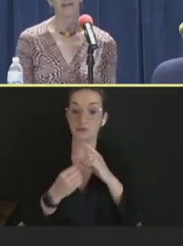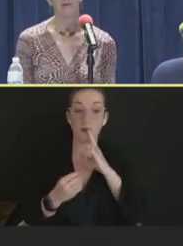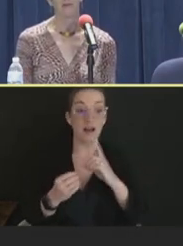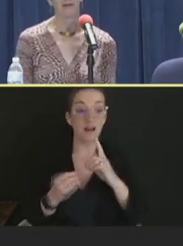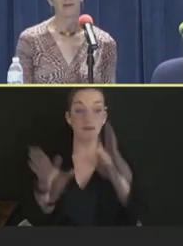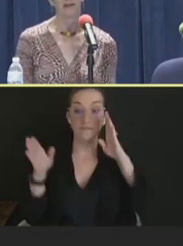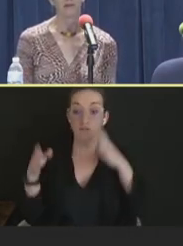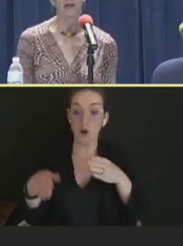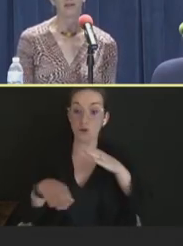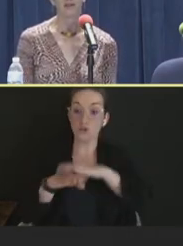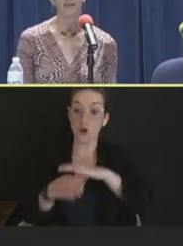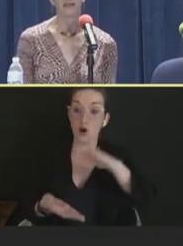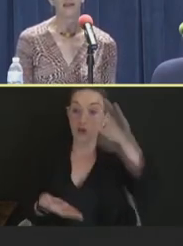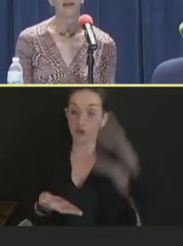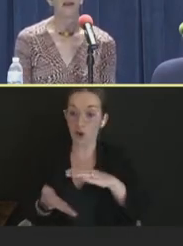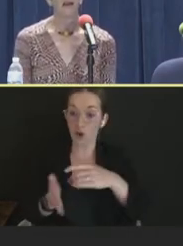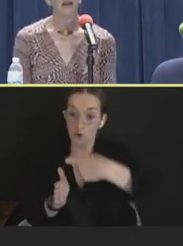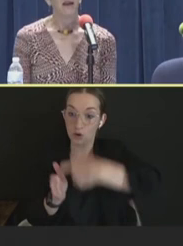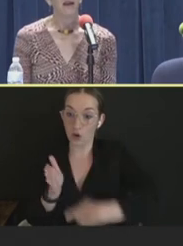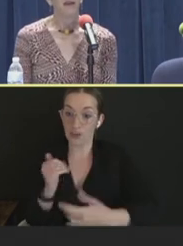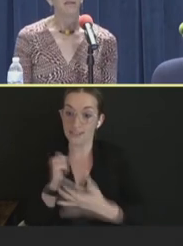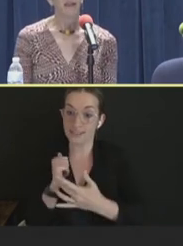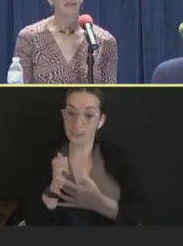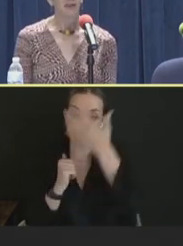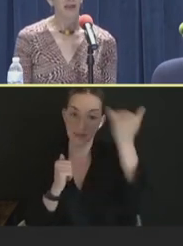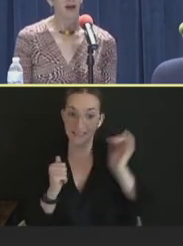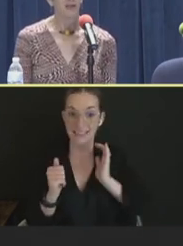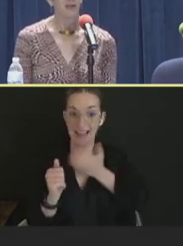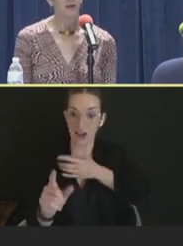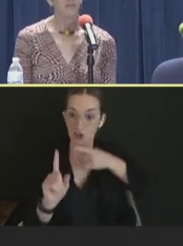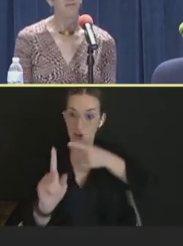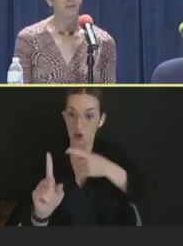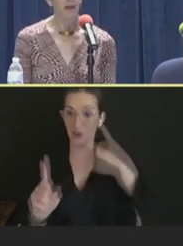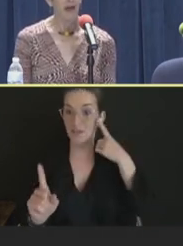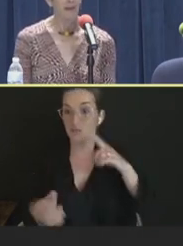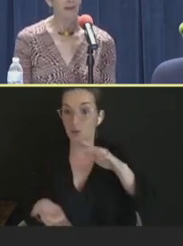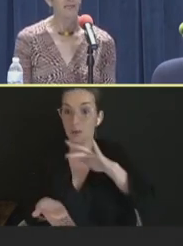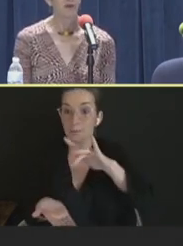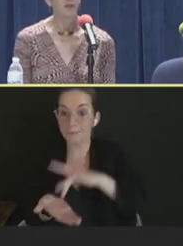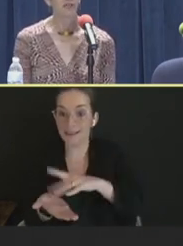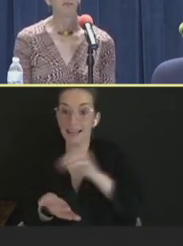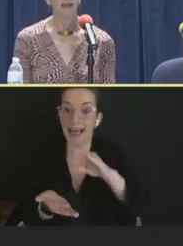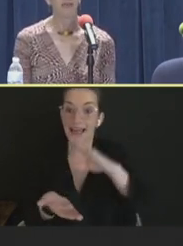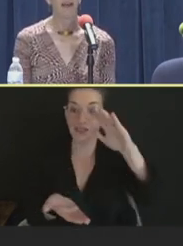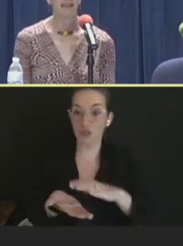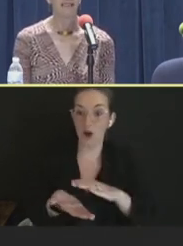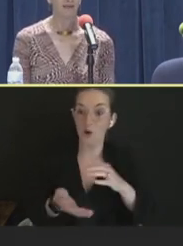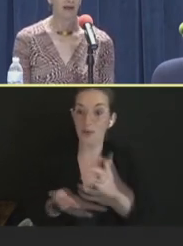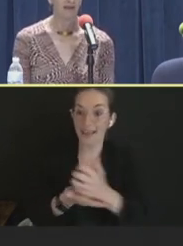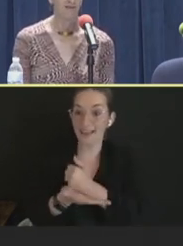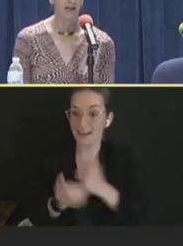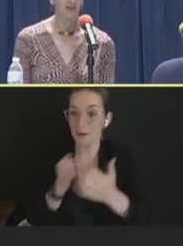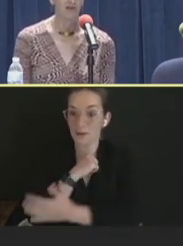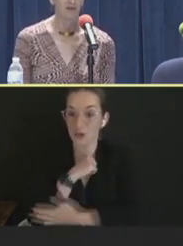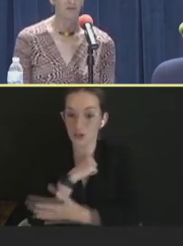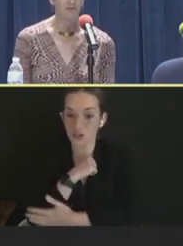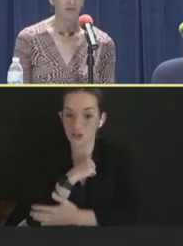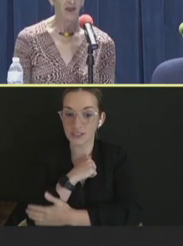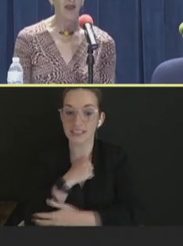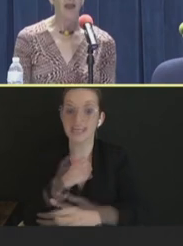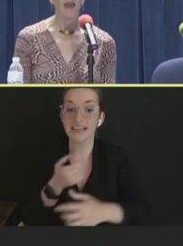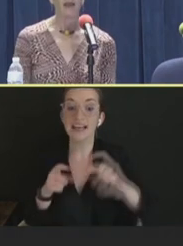market is low in middle income countries. The vaccine biomonitor is purchased by the vaccine manufacturer.